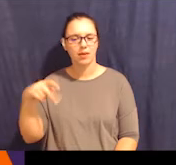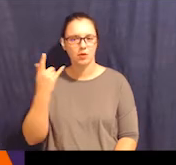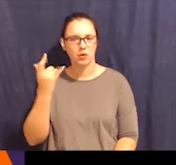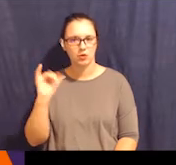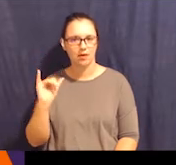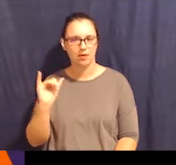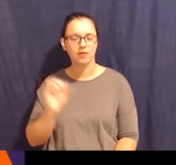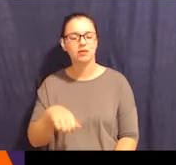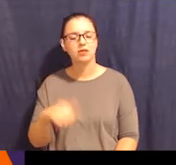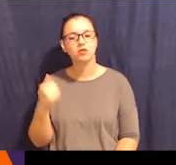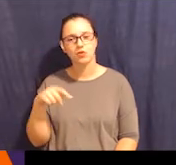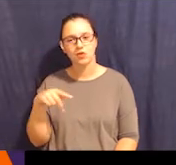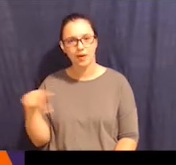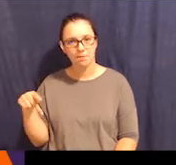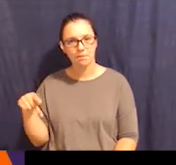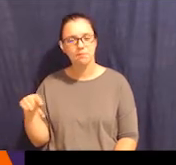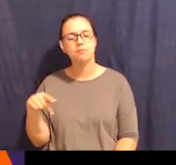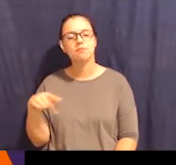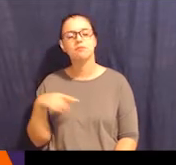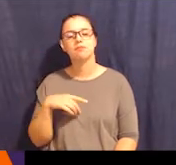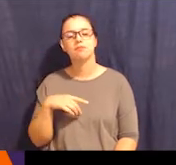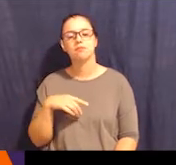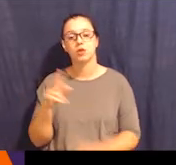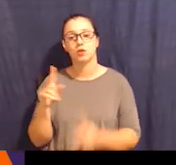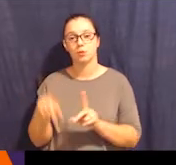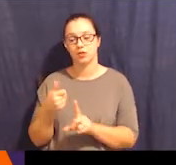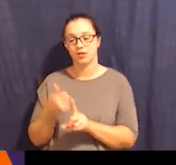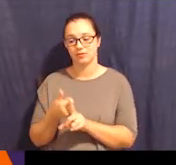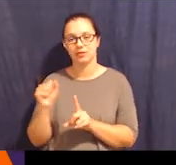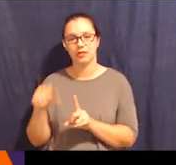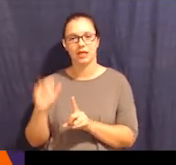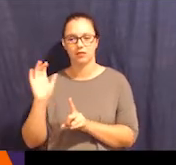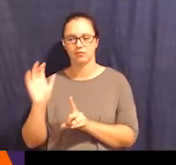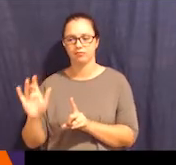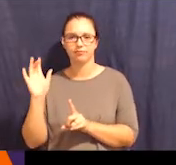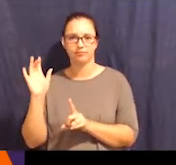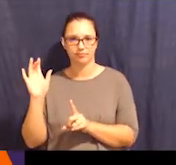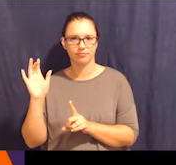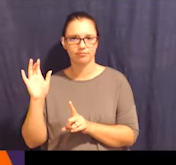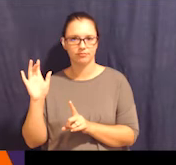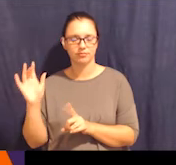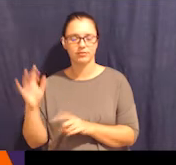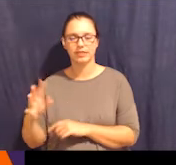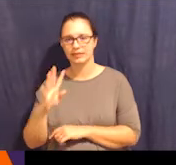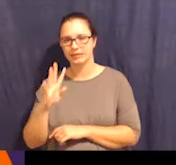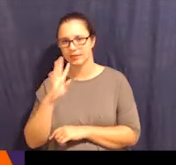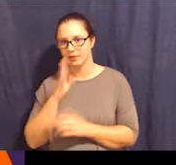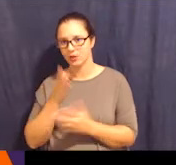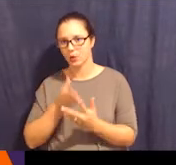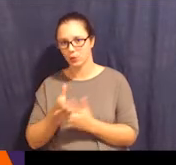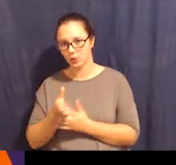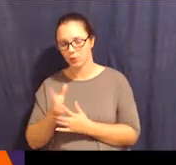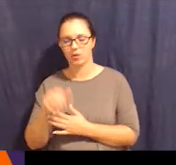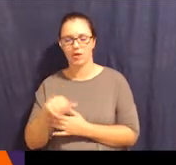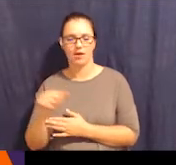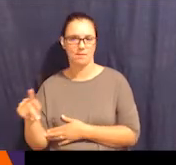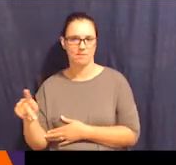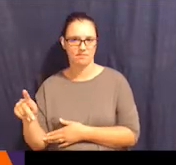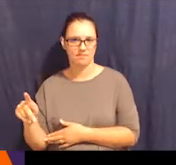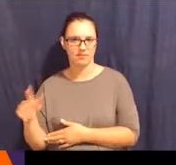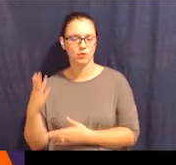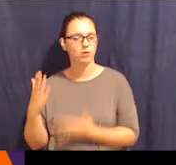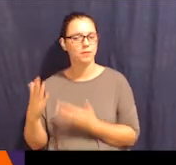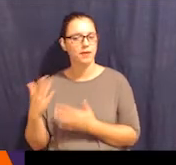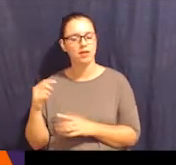select and speak through the app. So maybe they won't tell you verbally what they want, but they'll be able to